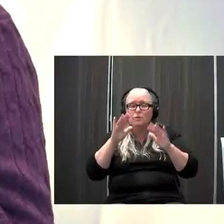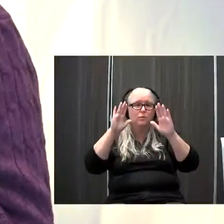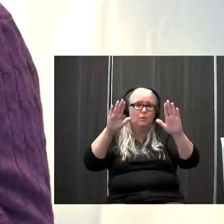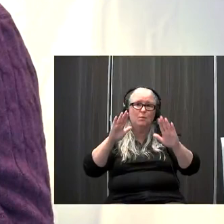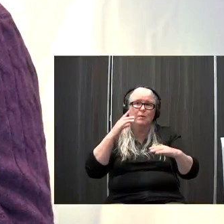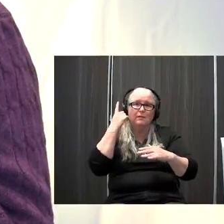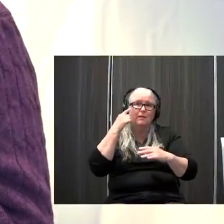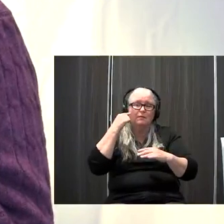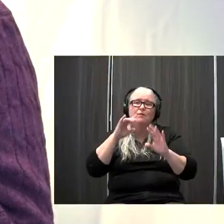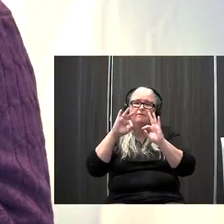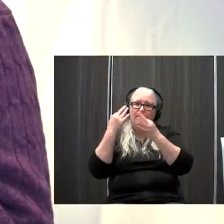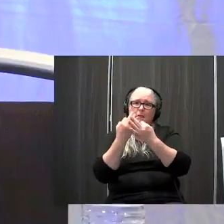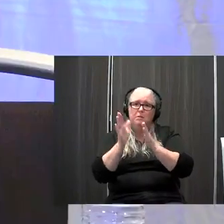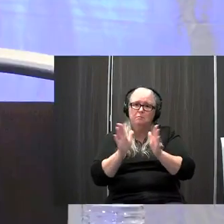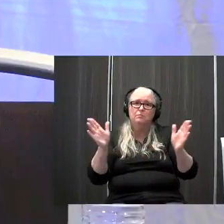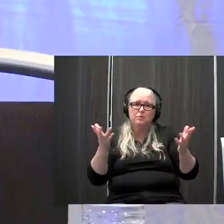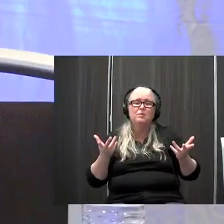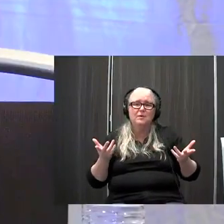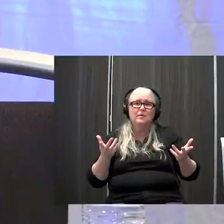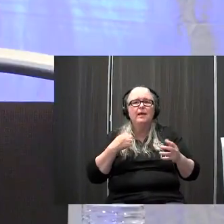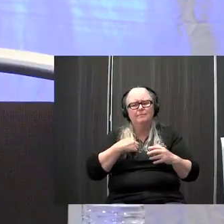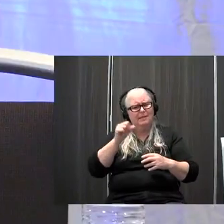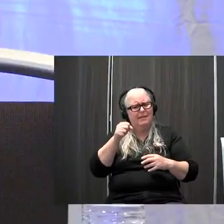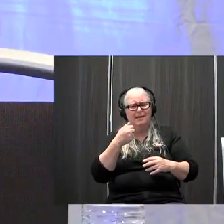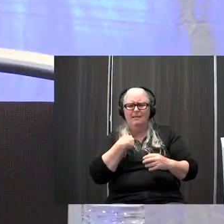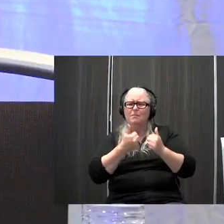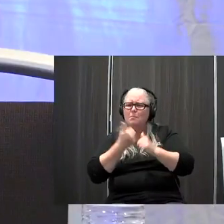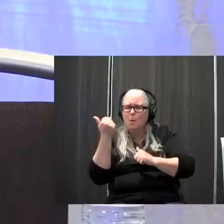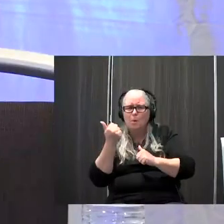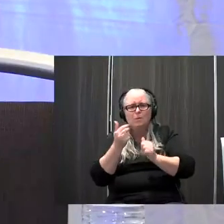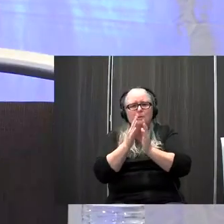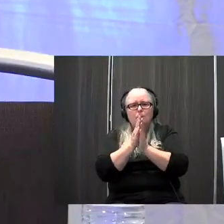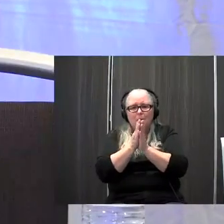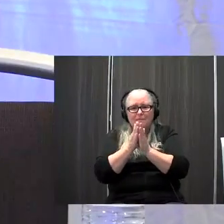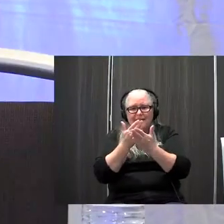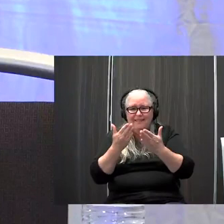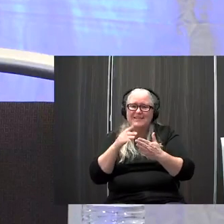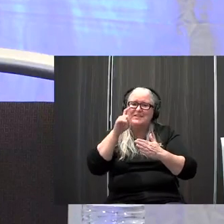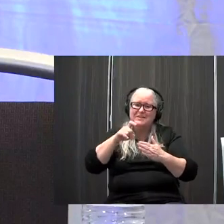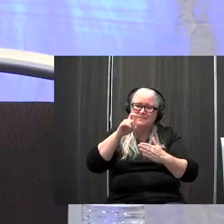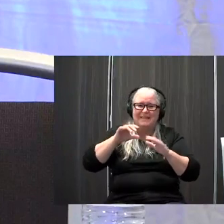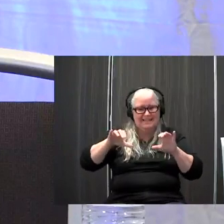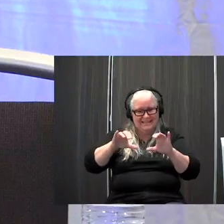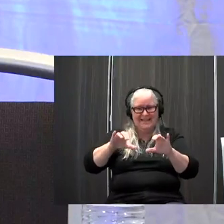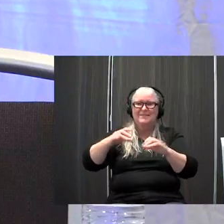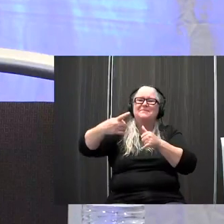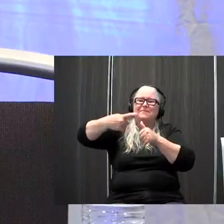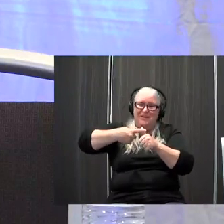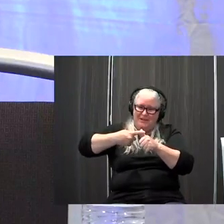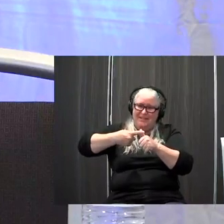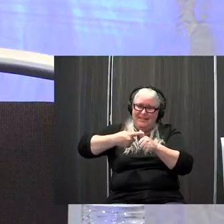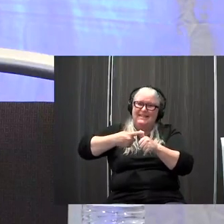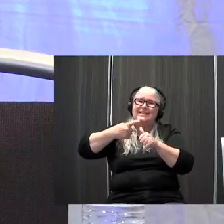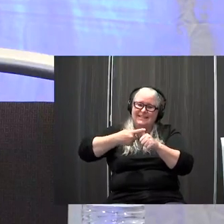absolutely I think starting out with the most motivating things should be definitely for everyone the first step the first